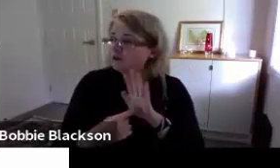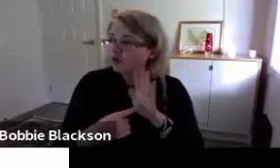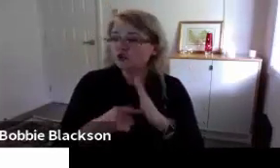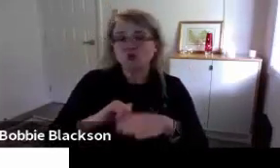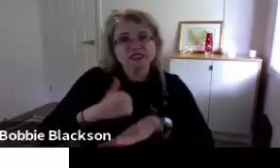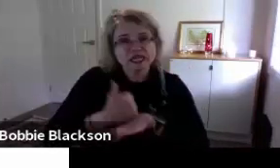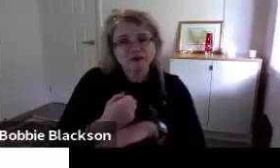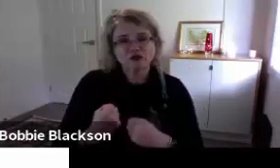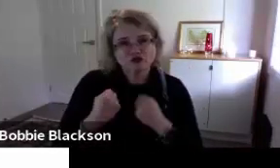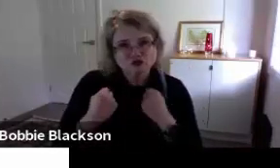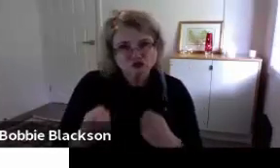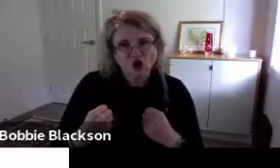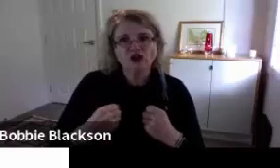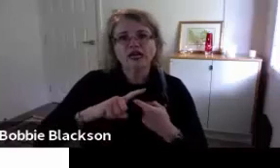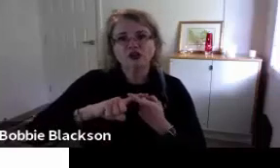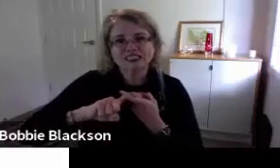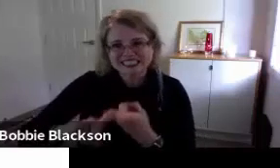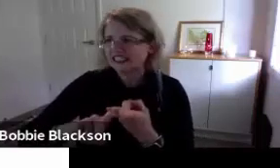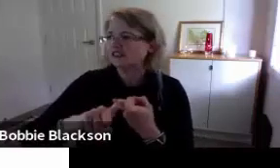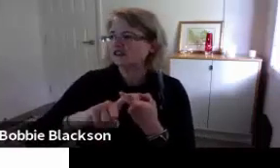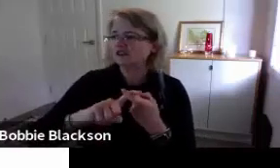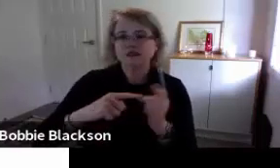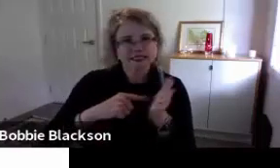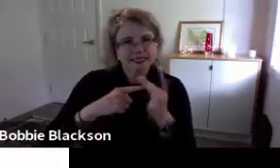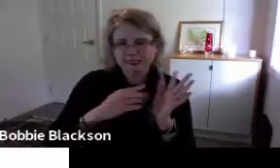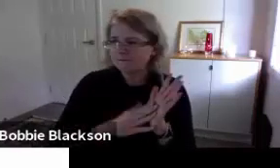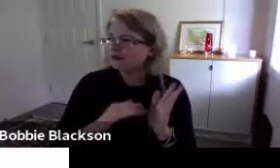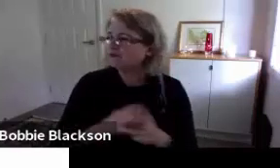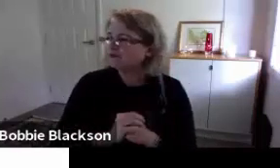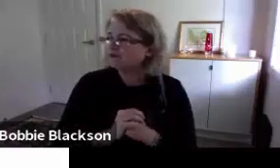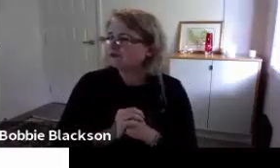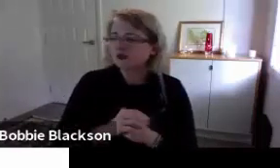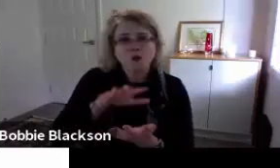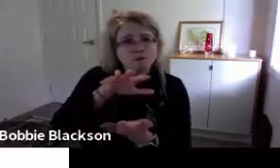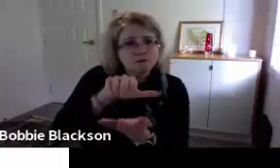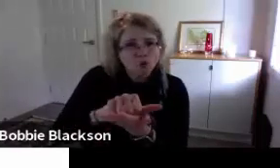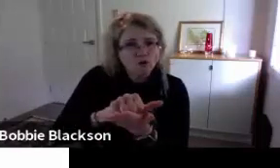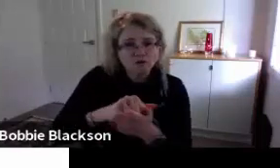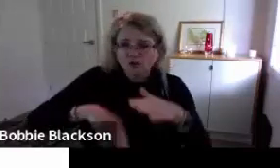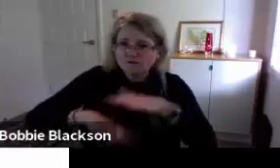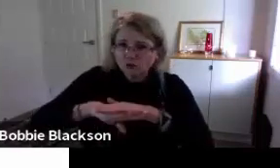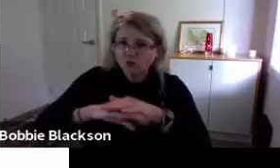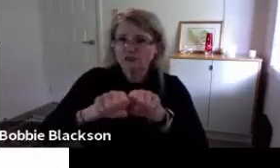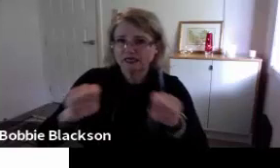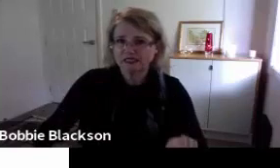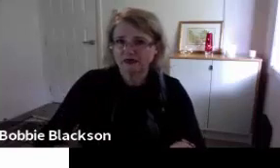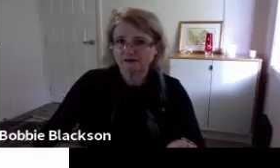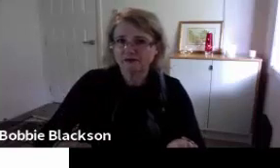replacing the original interpreter has been given the course information for that week.